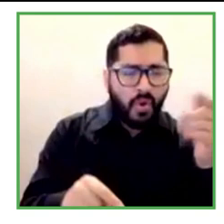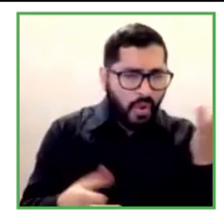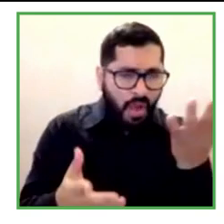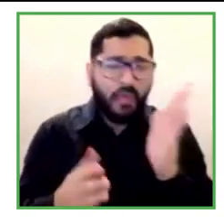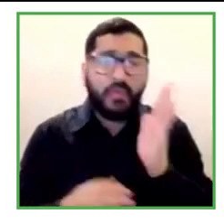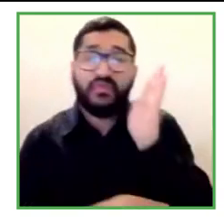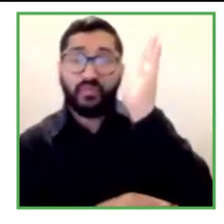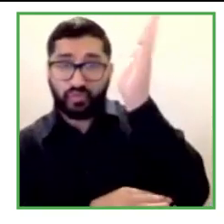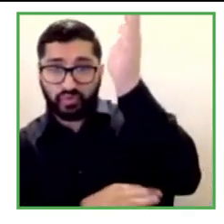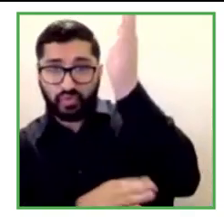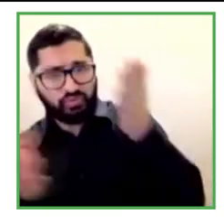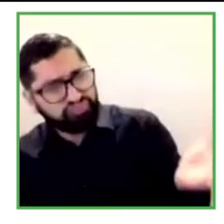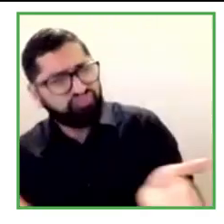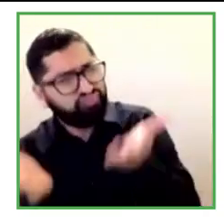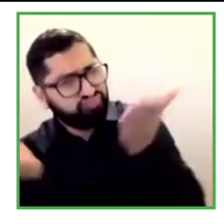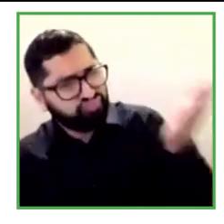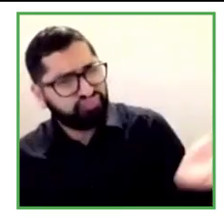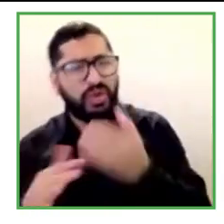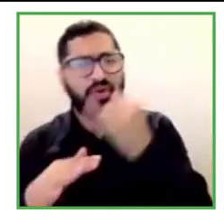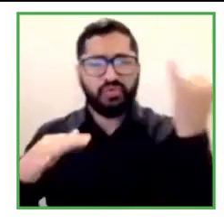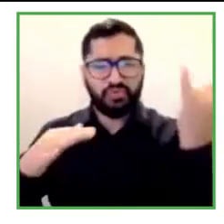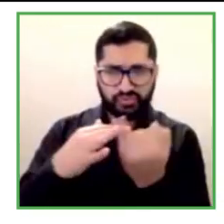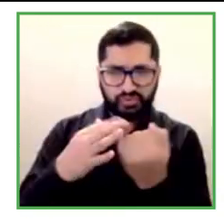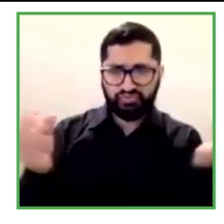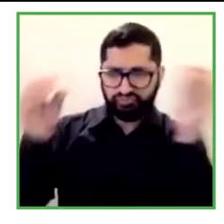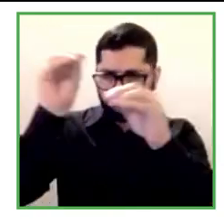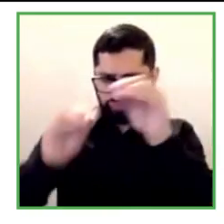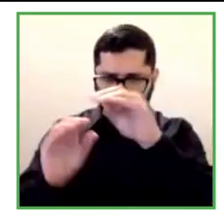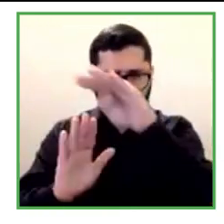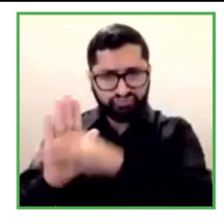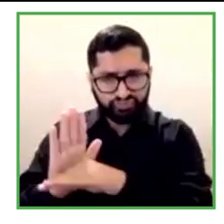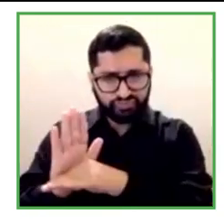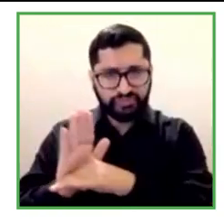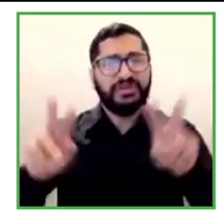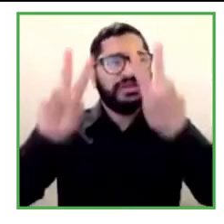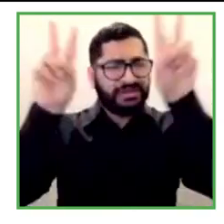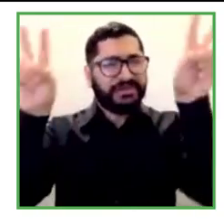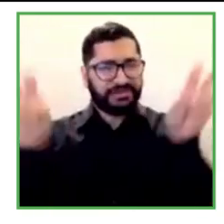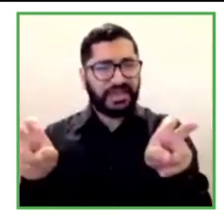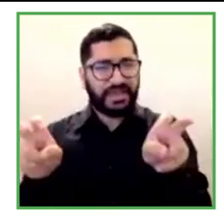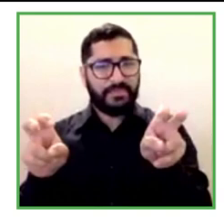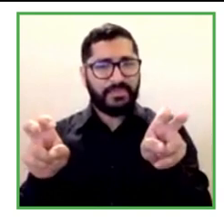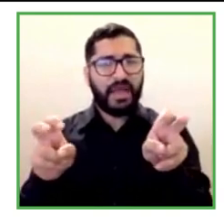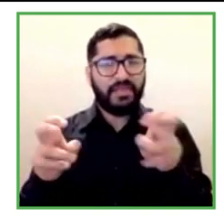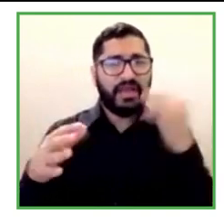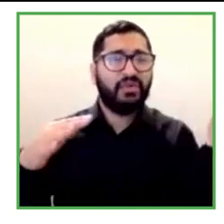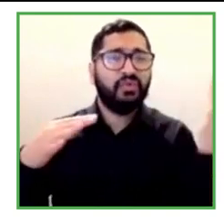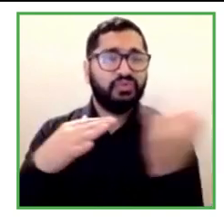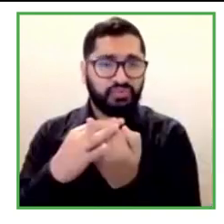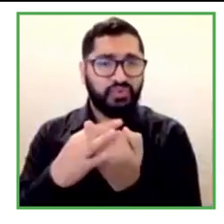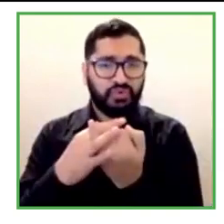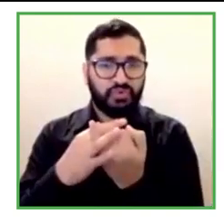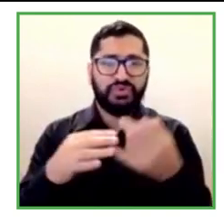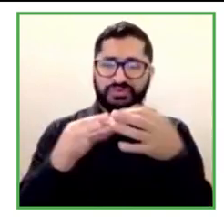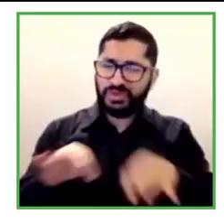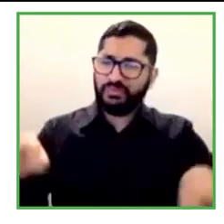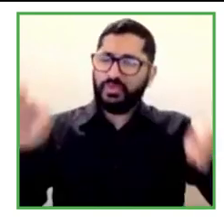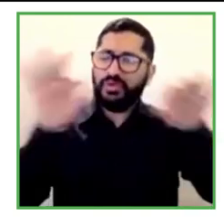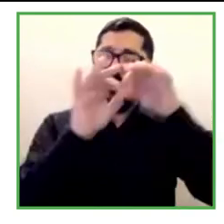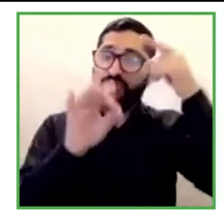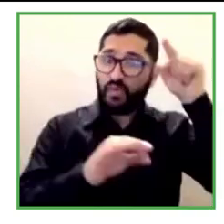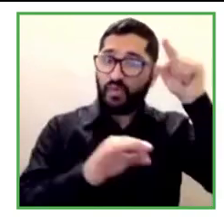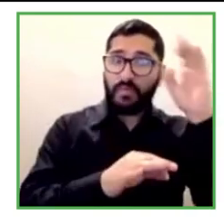Digital inclusion is critical for the bank precisely because we have stated